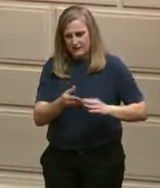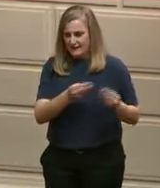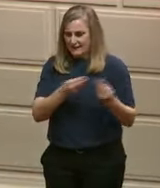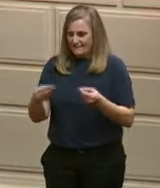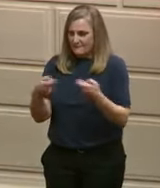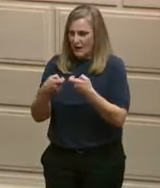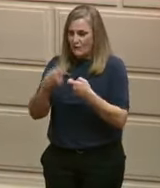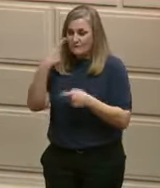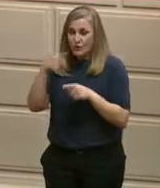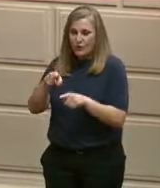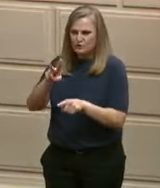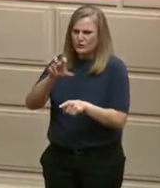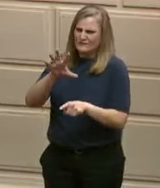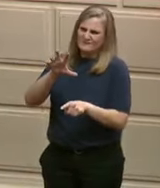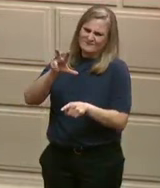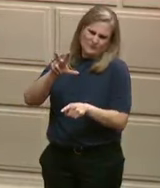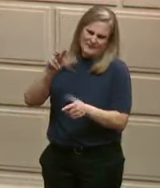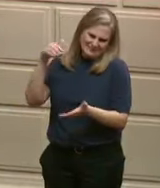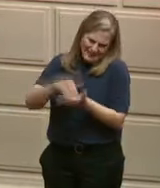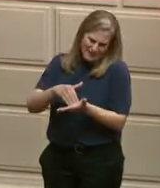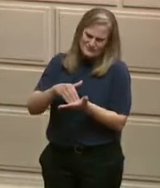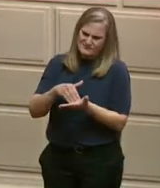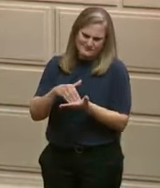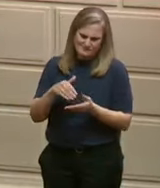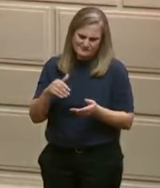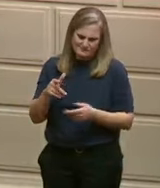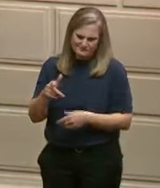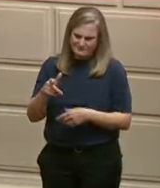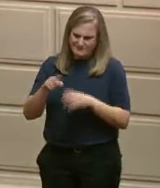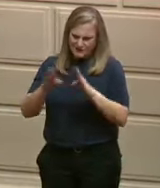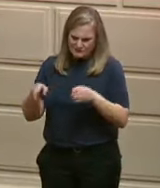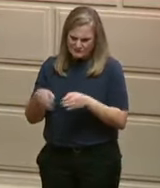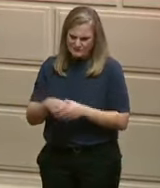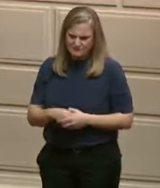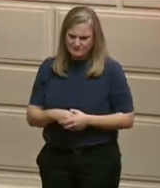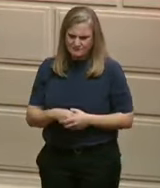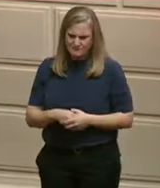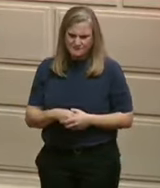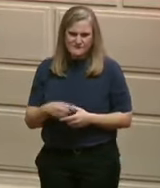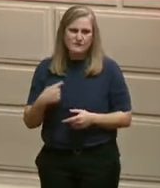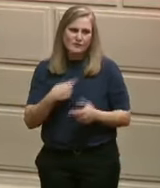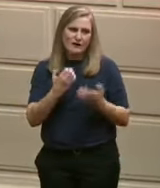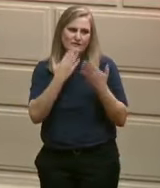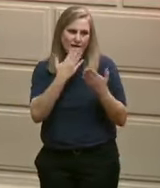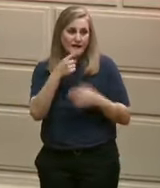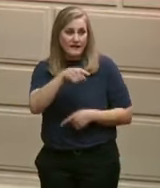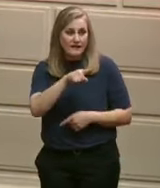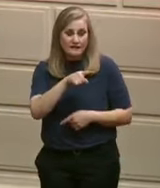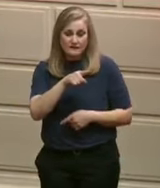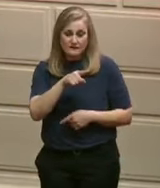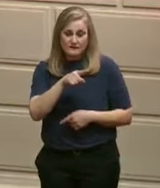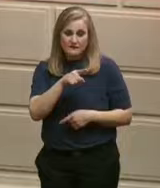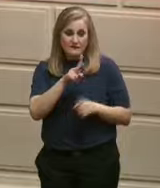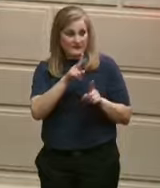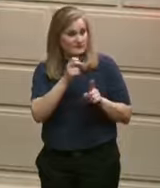per kilowatt for 20 years. This is an important step toward meeting our act on climate goal.